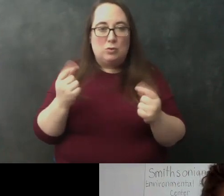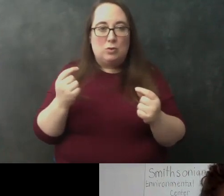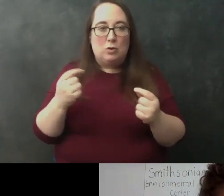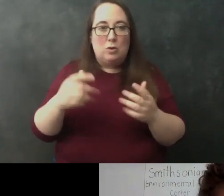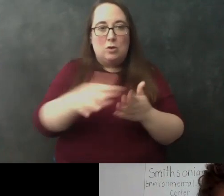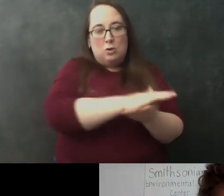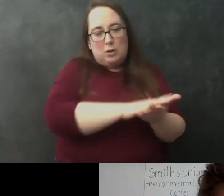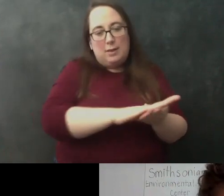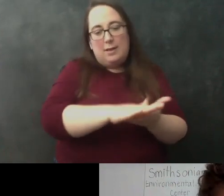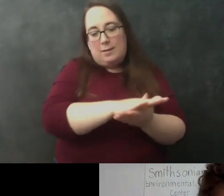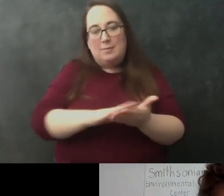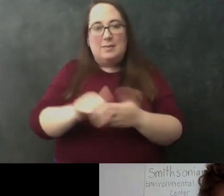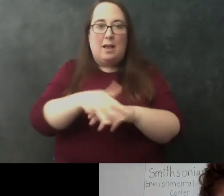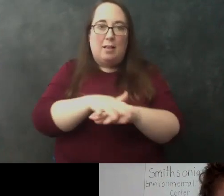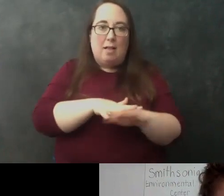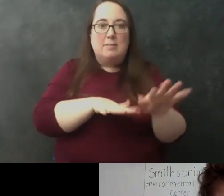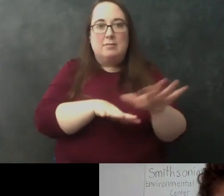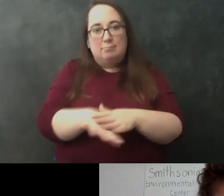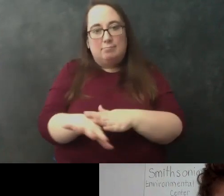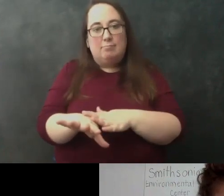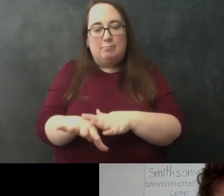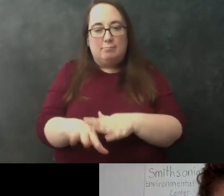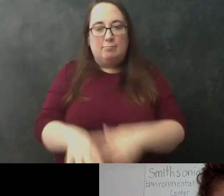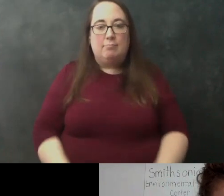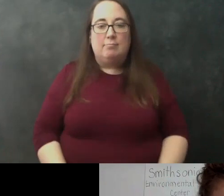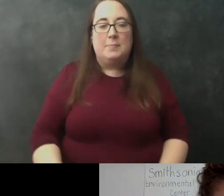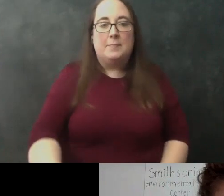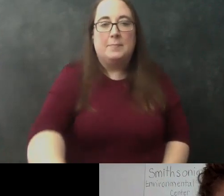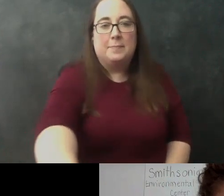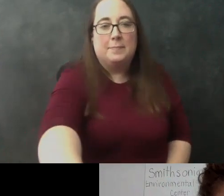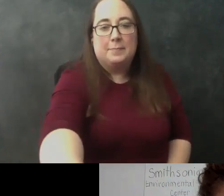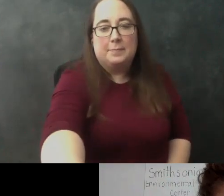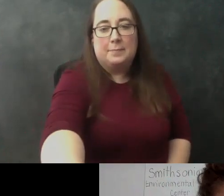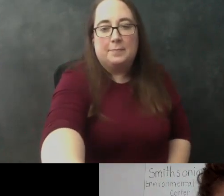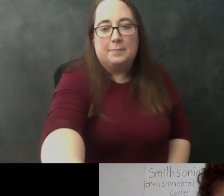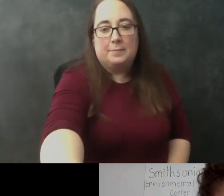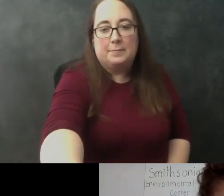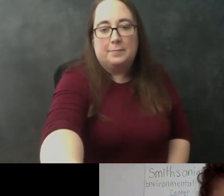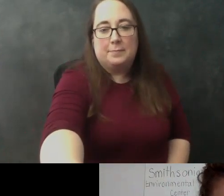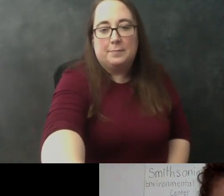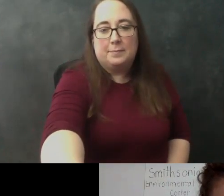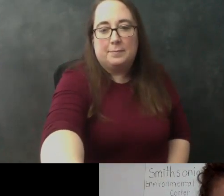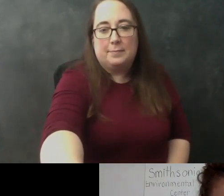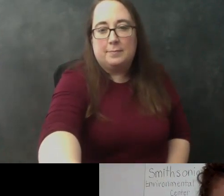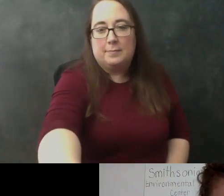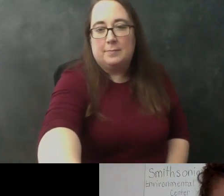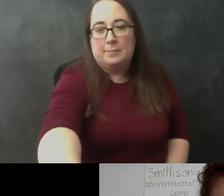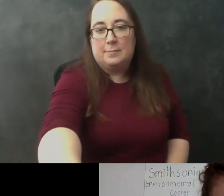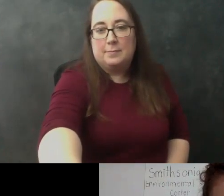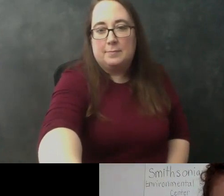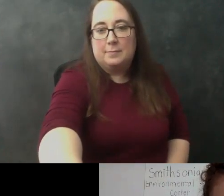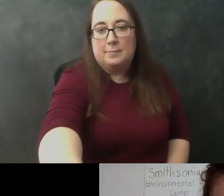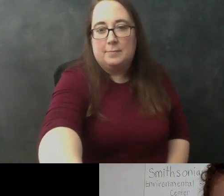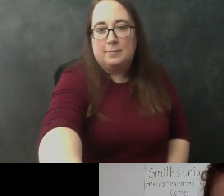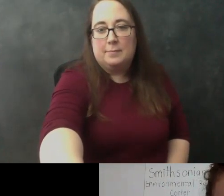space and put on gloves and that is because um well you have dna on your hands from yourself